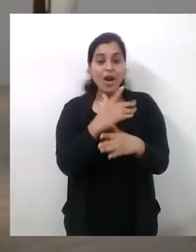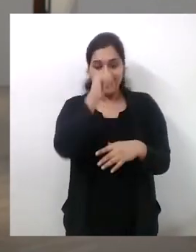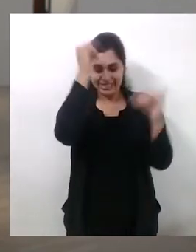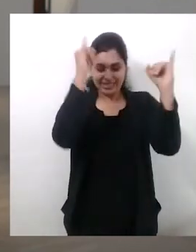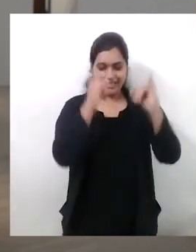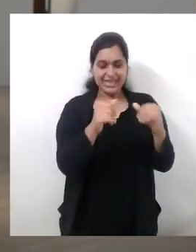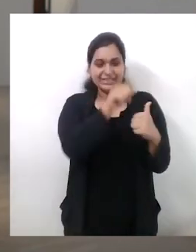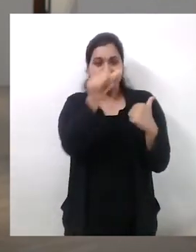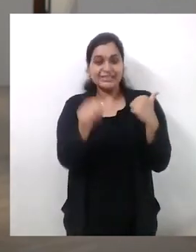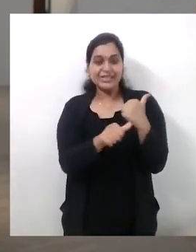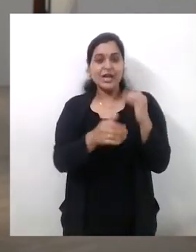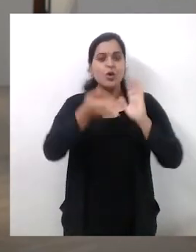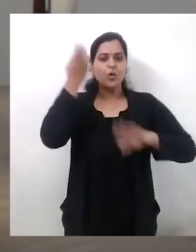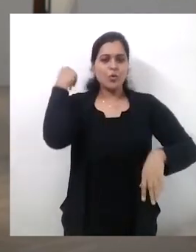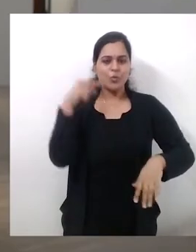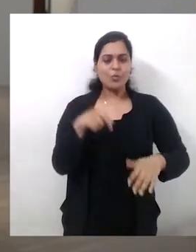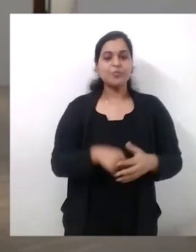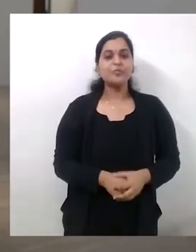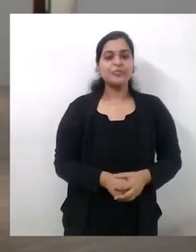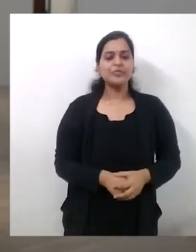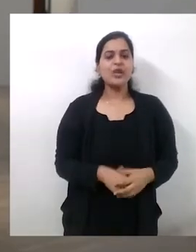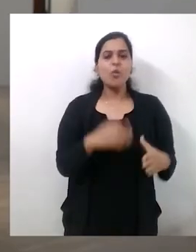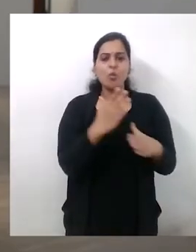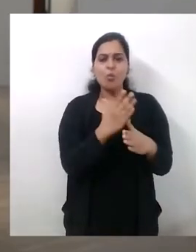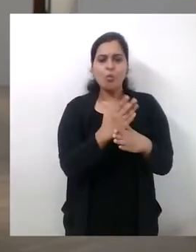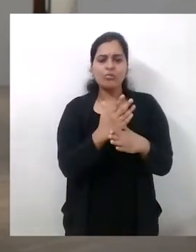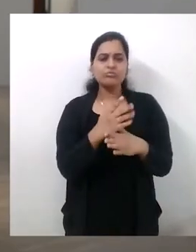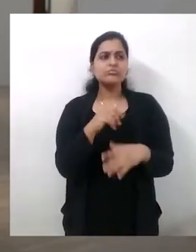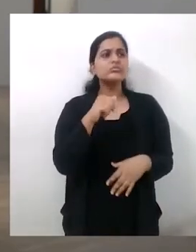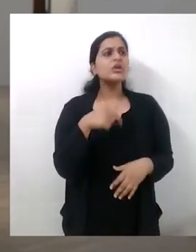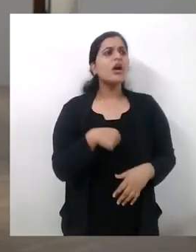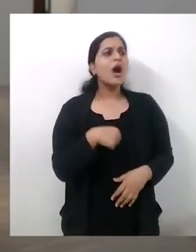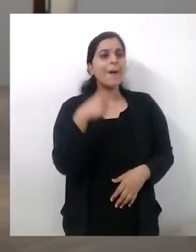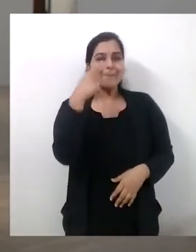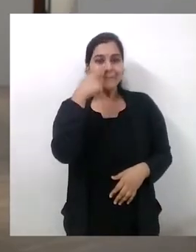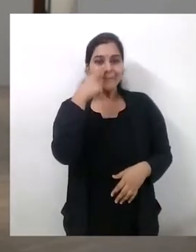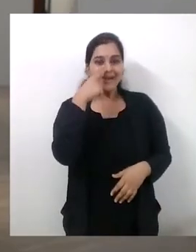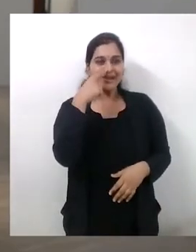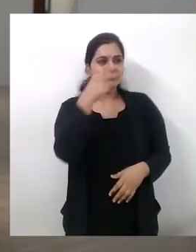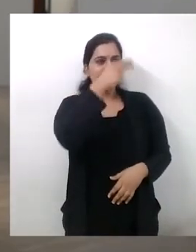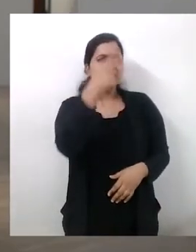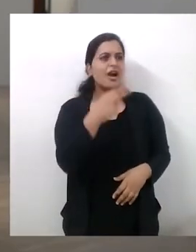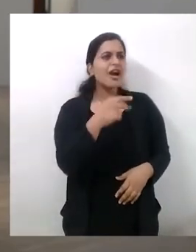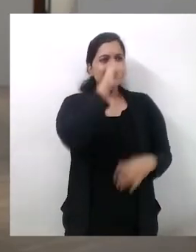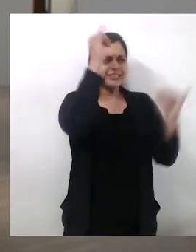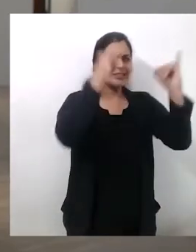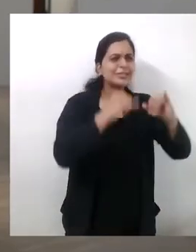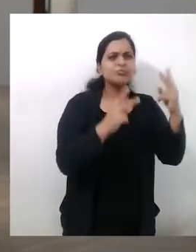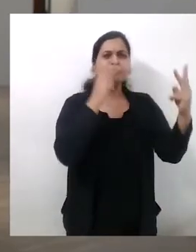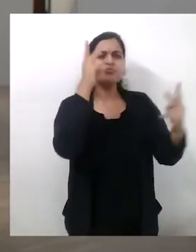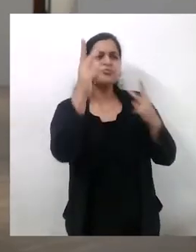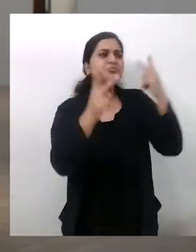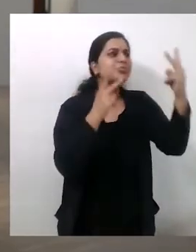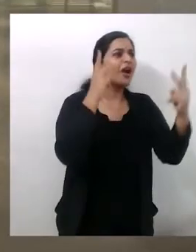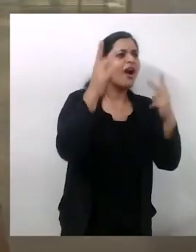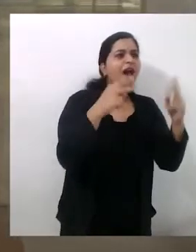of state for India between 1914 and 1915. Nicholson's experiences in India and her encounter